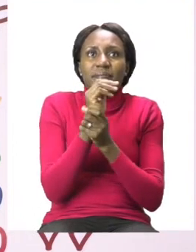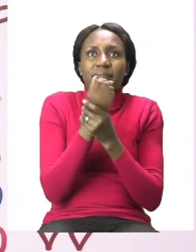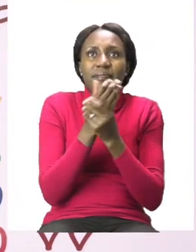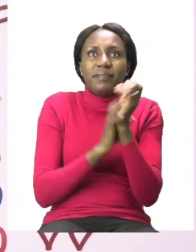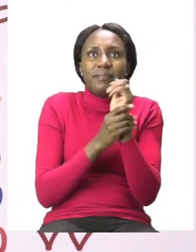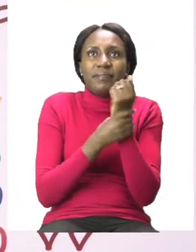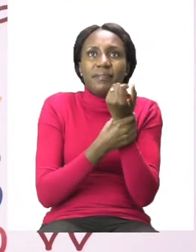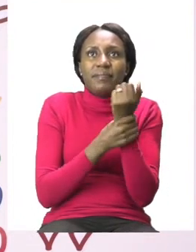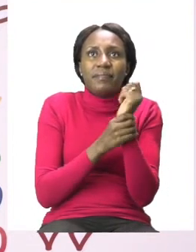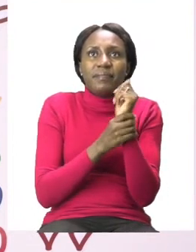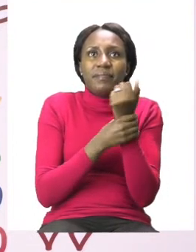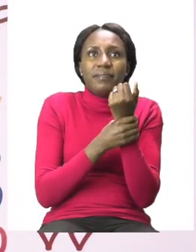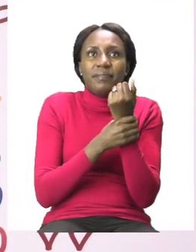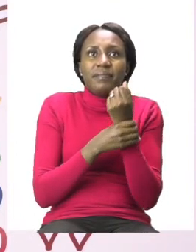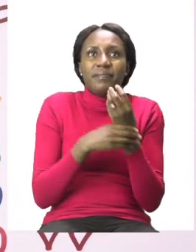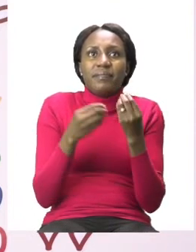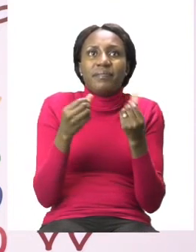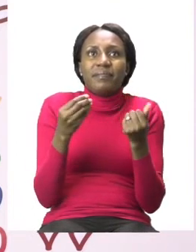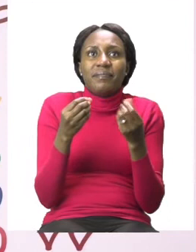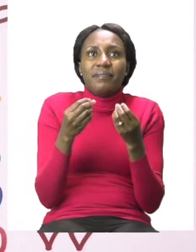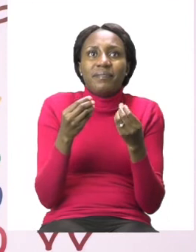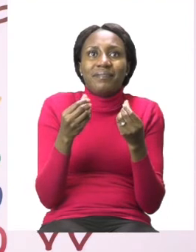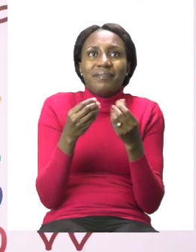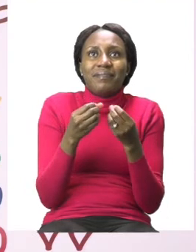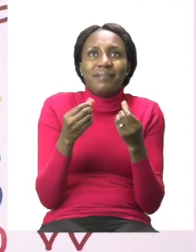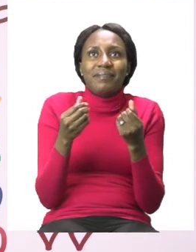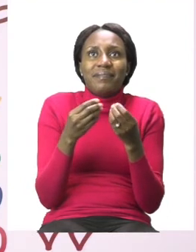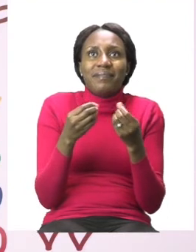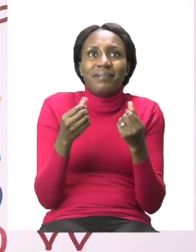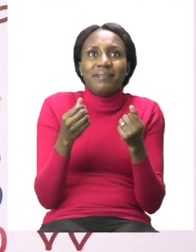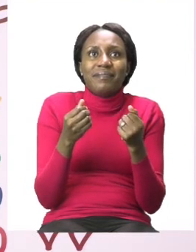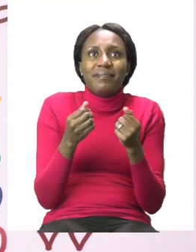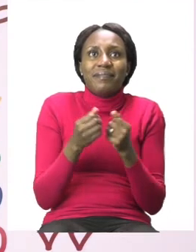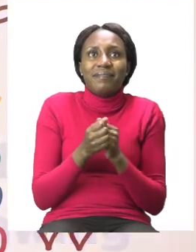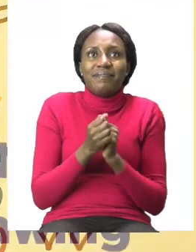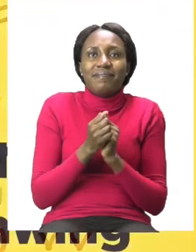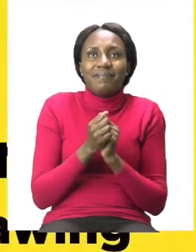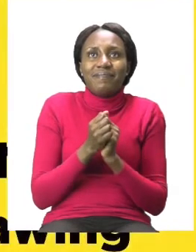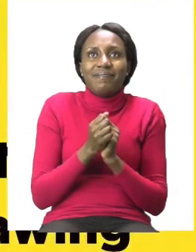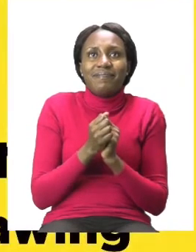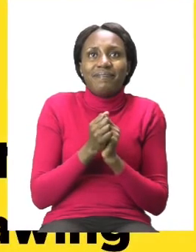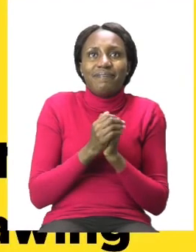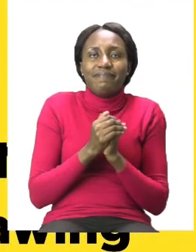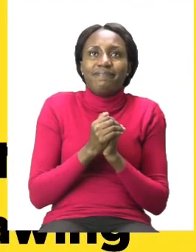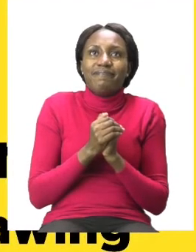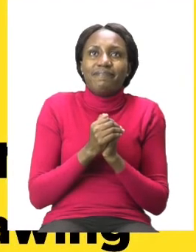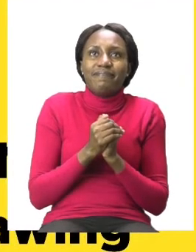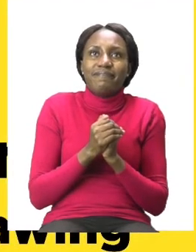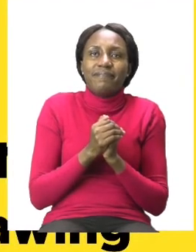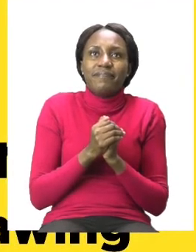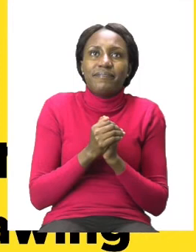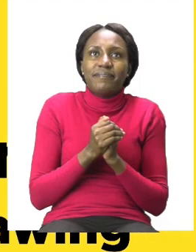wrists and our fingertips too. Make sure your hands are dry before you touch anything else.